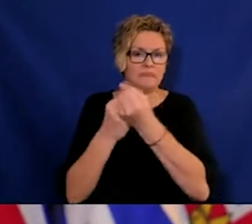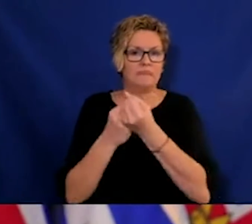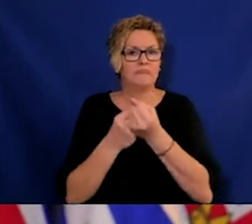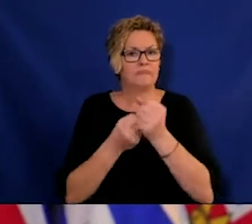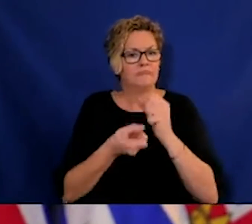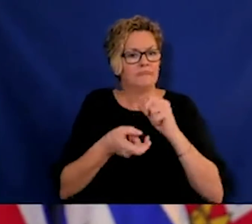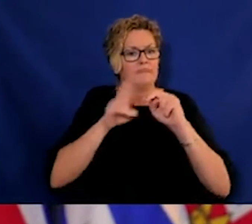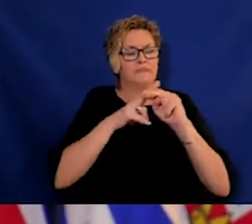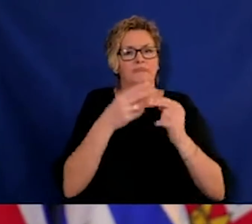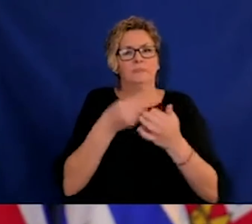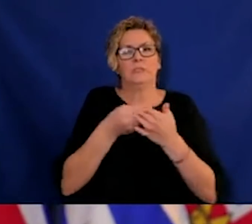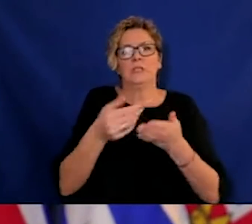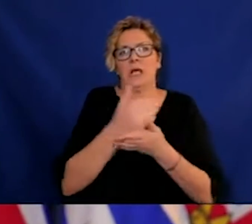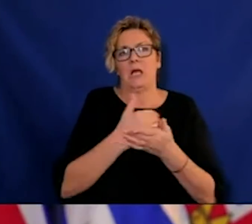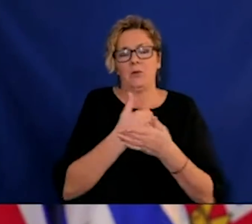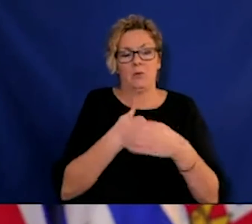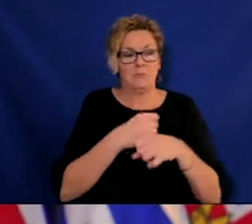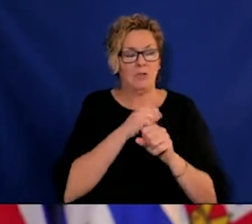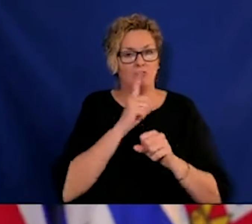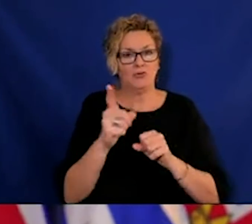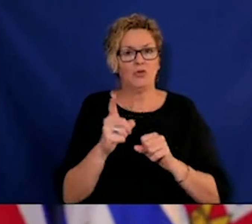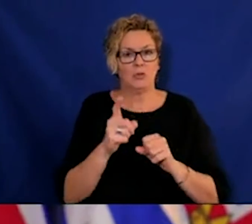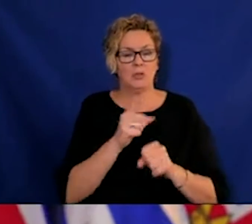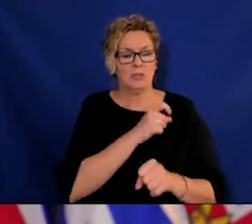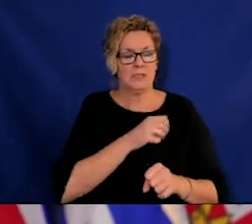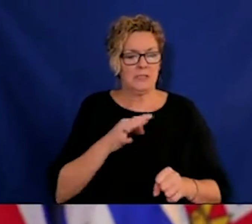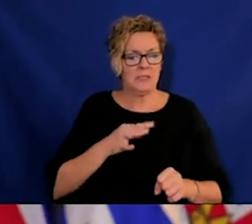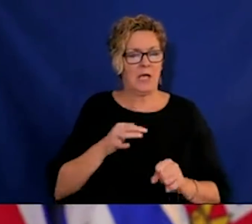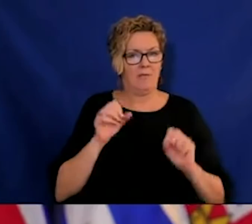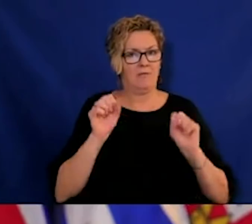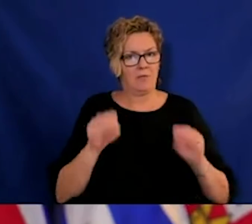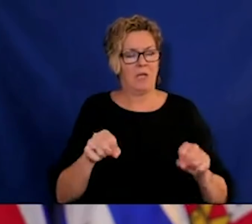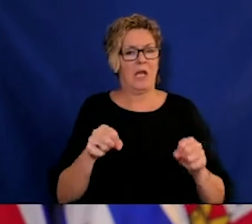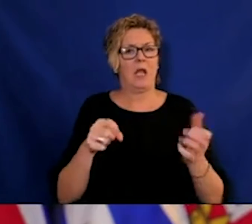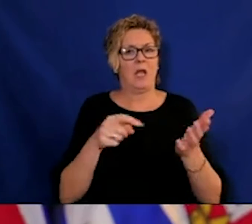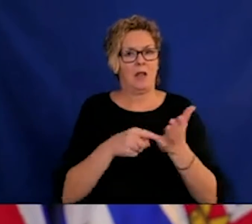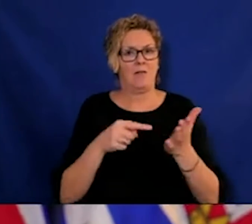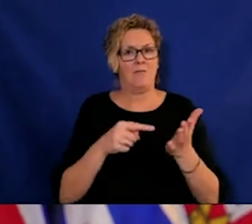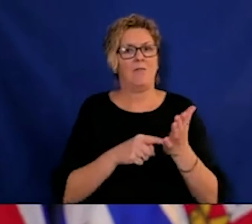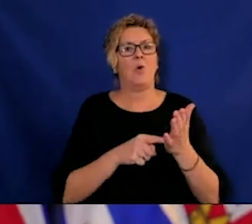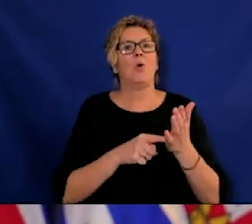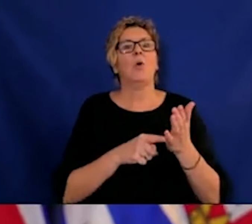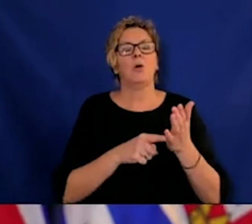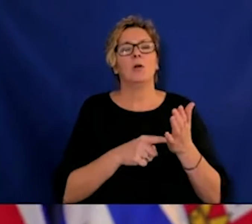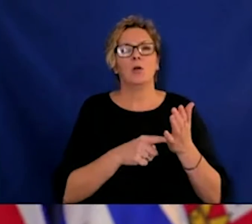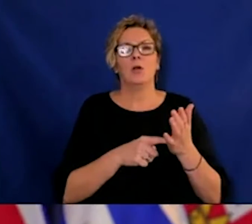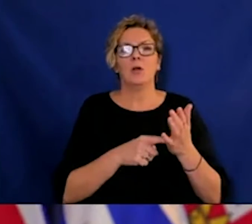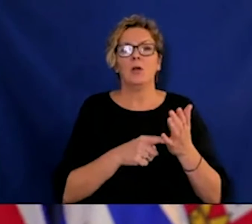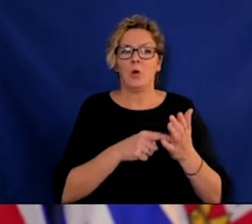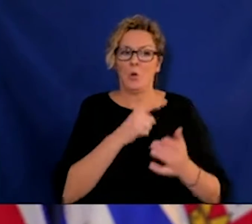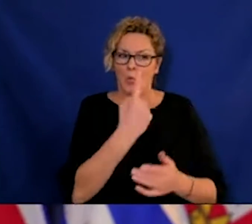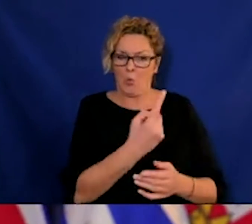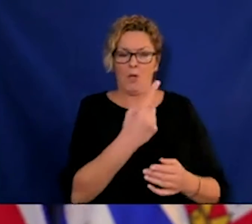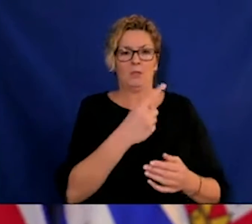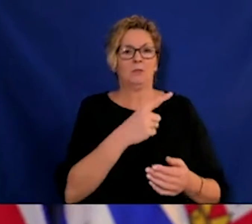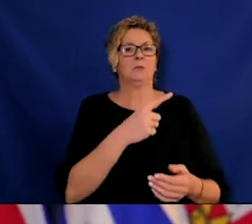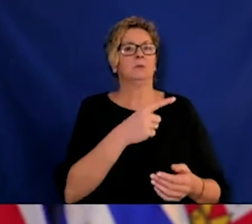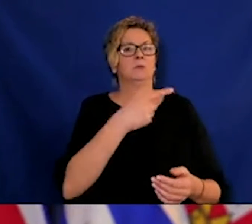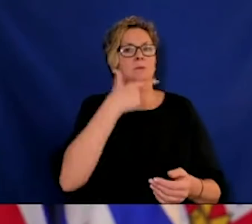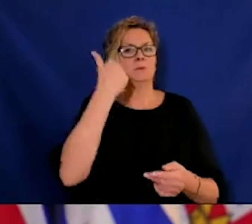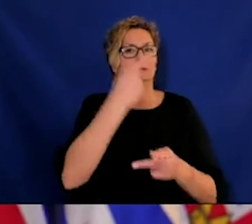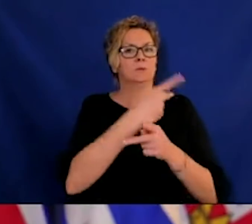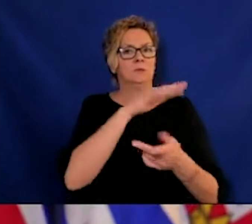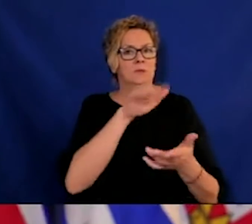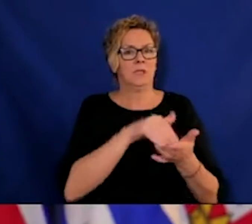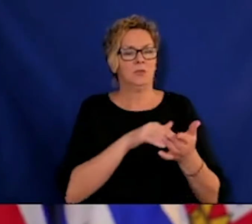all the other people who benefited from the salary decision around the order. So we take the